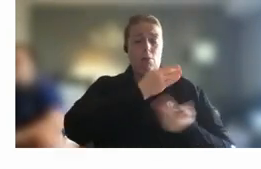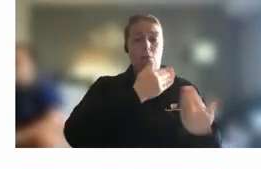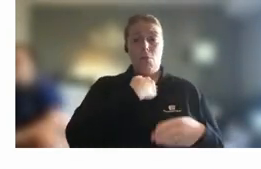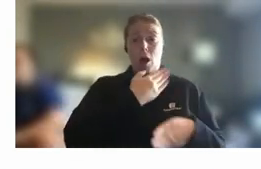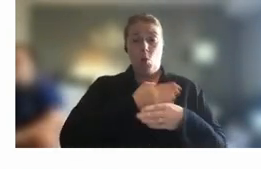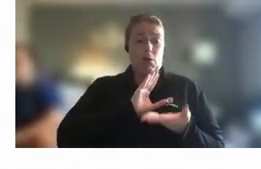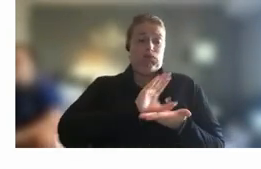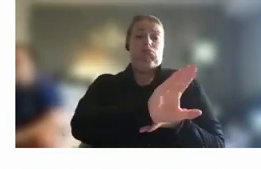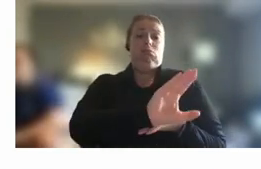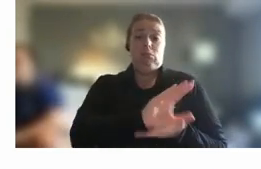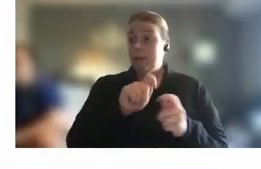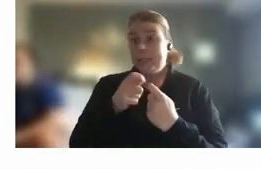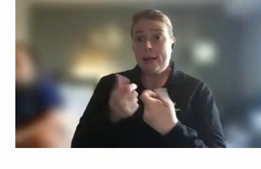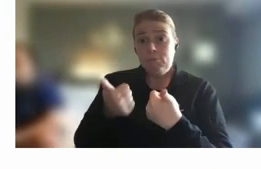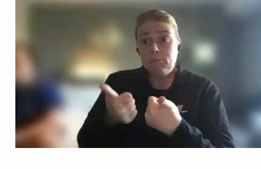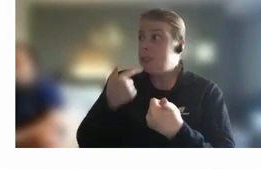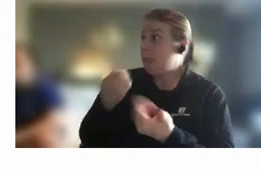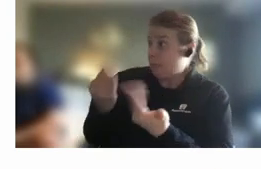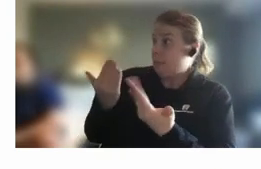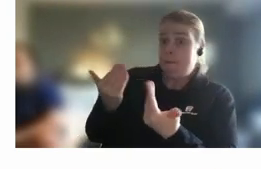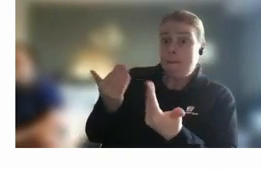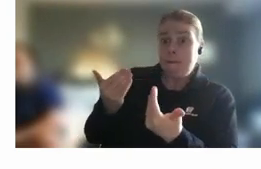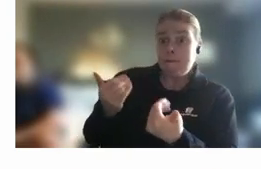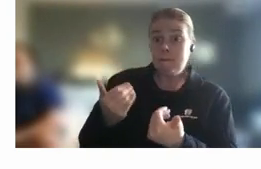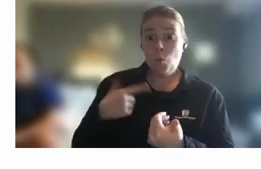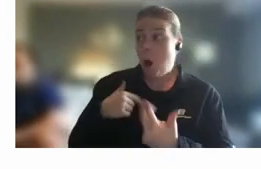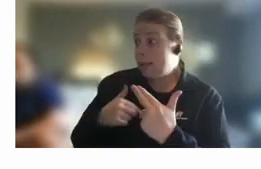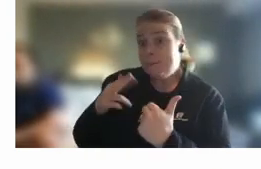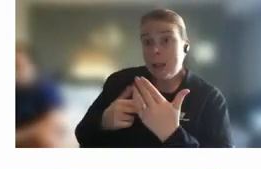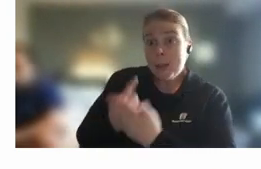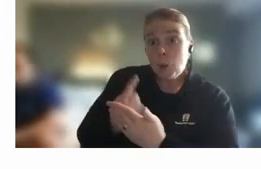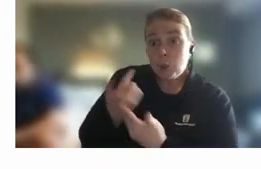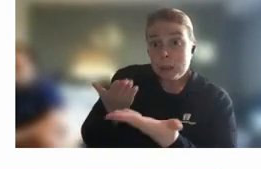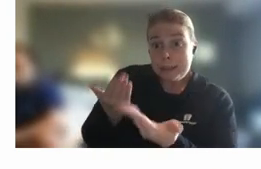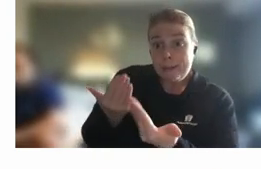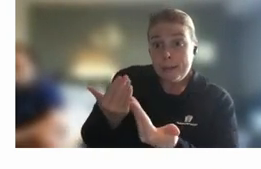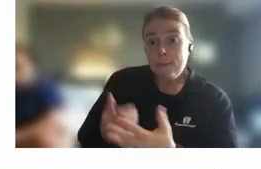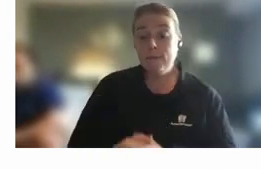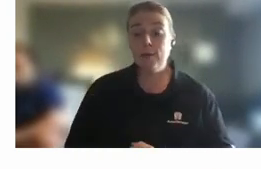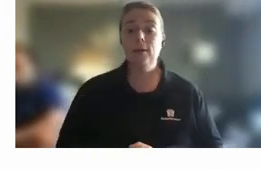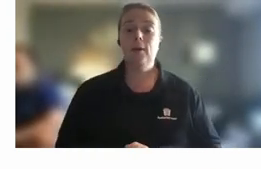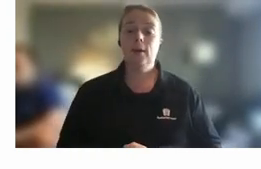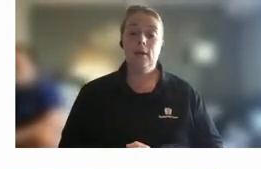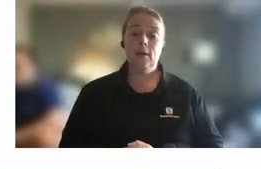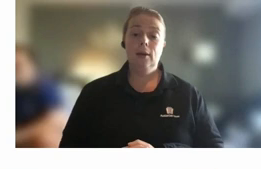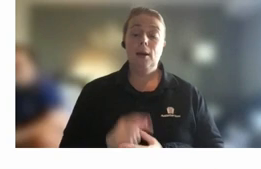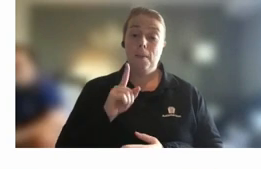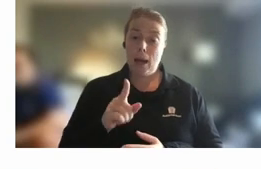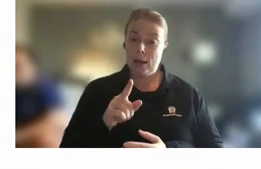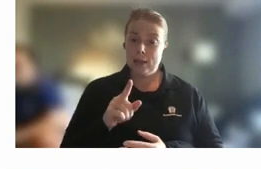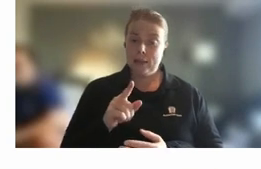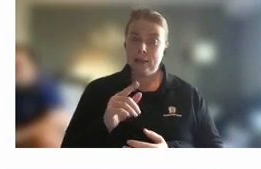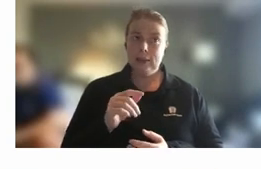and said we'll give it to us because it's a development opportunity for us when you give us things but what i actually did and it was actually incredibly scarily